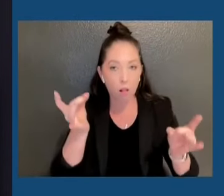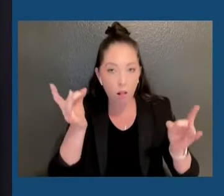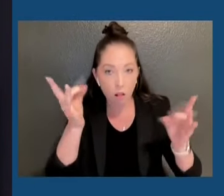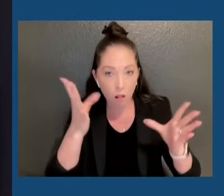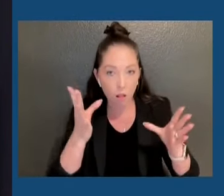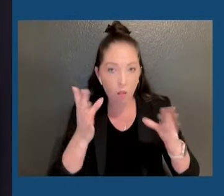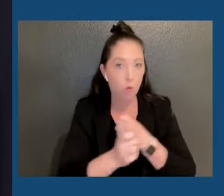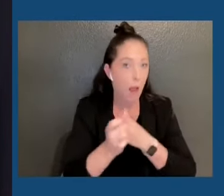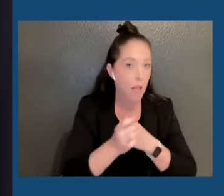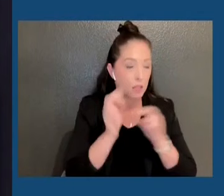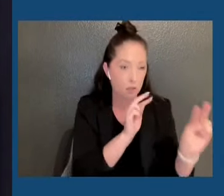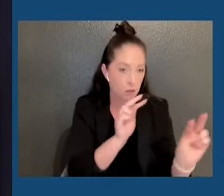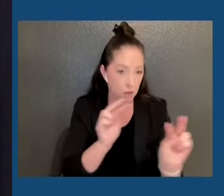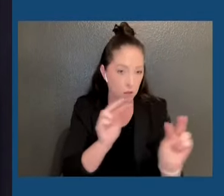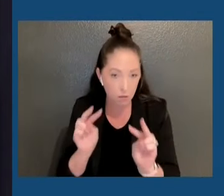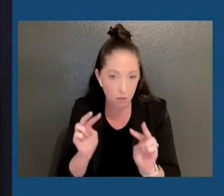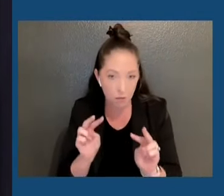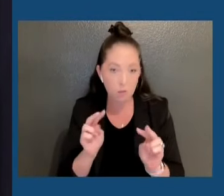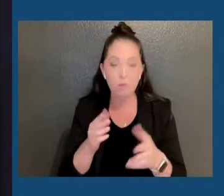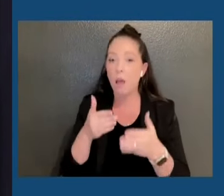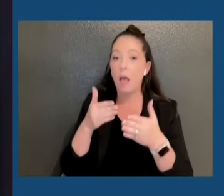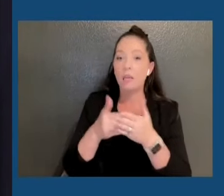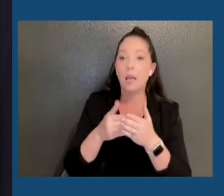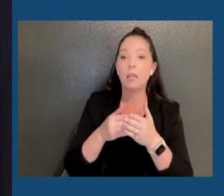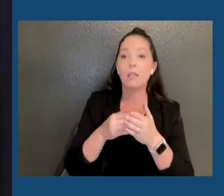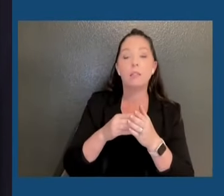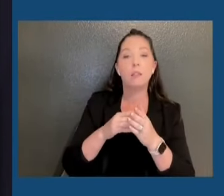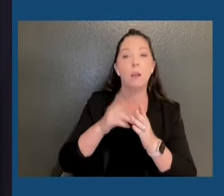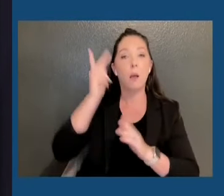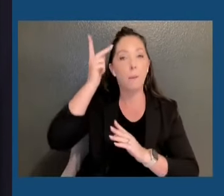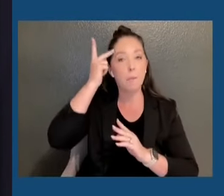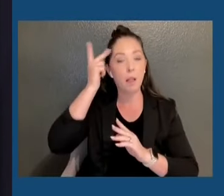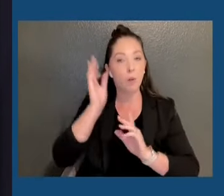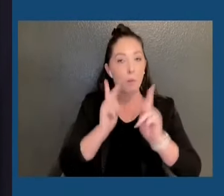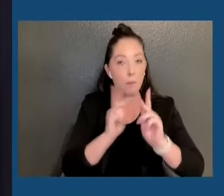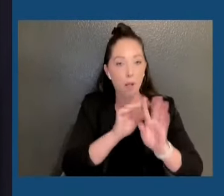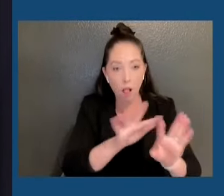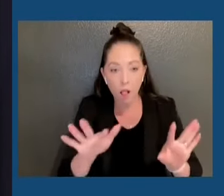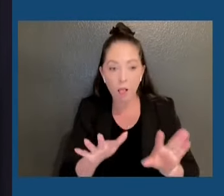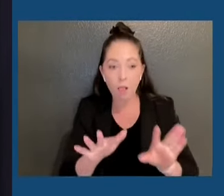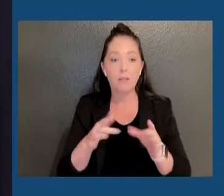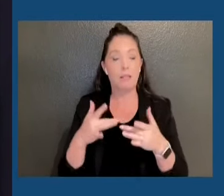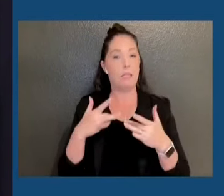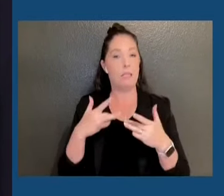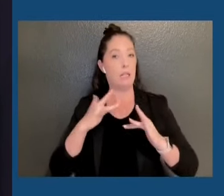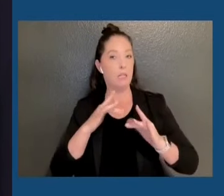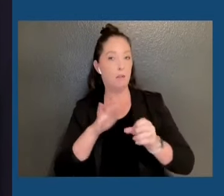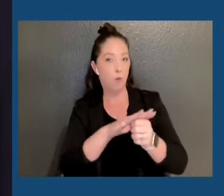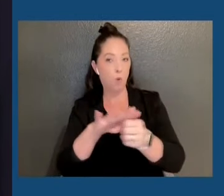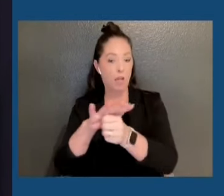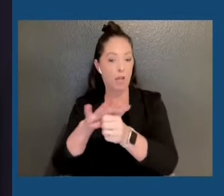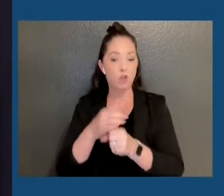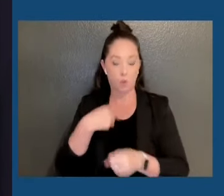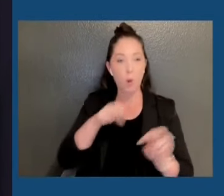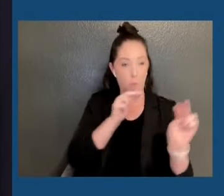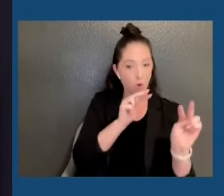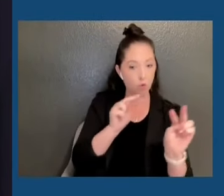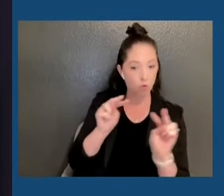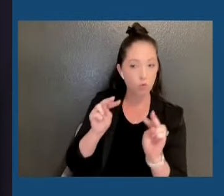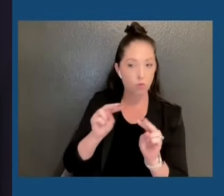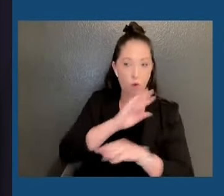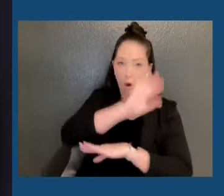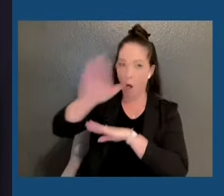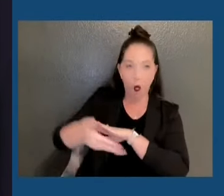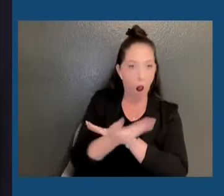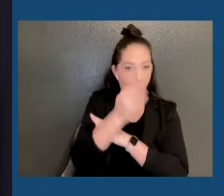and sensitive locations. They do this around the clock. The work is always ongoing. And I want to report